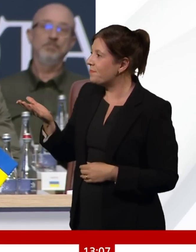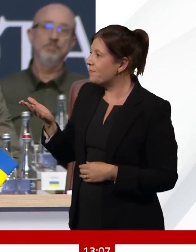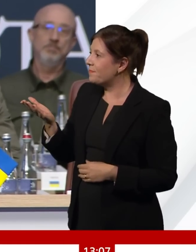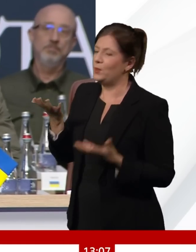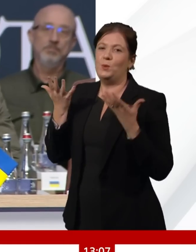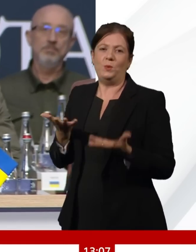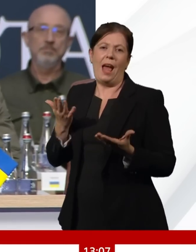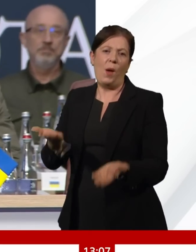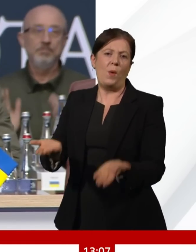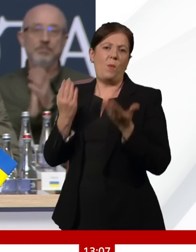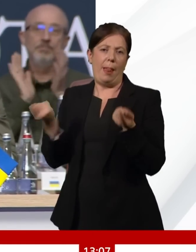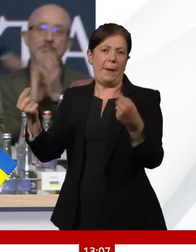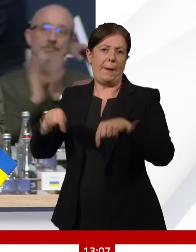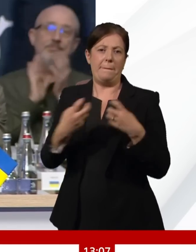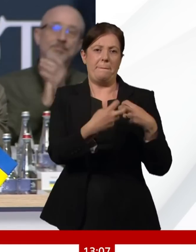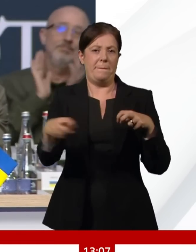great to have you here.